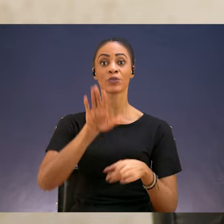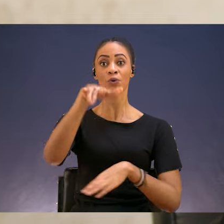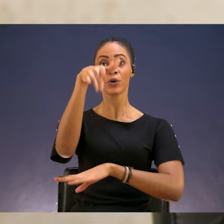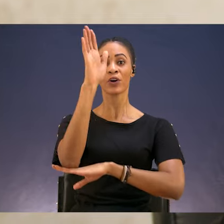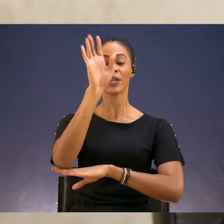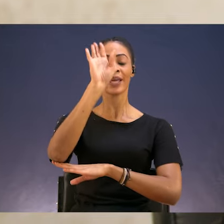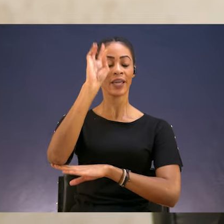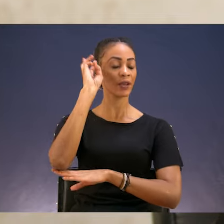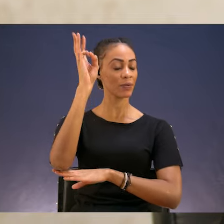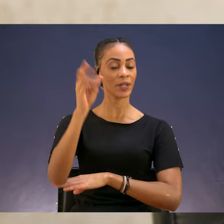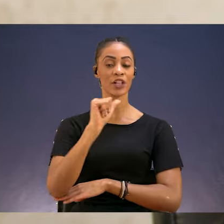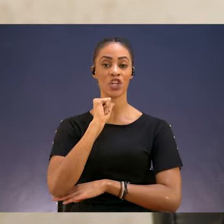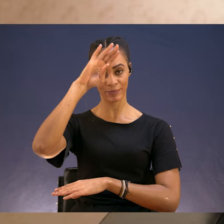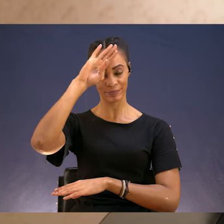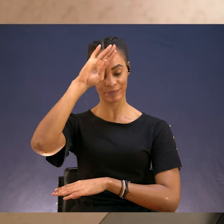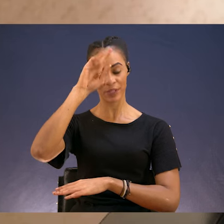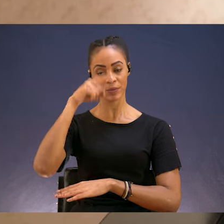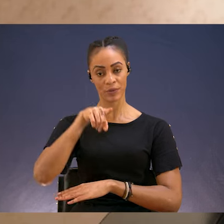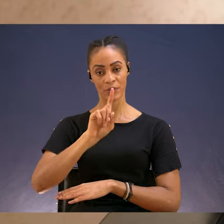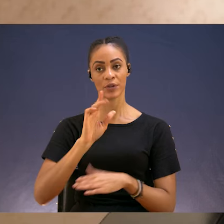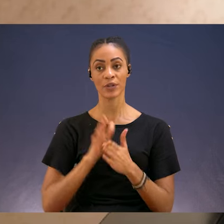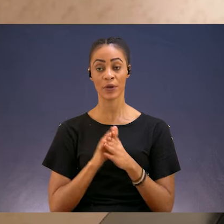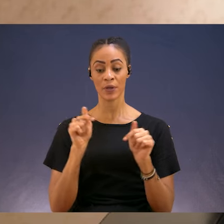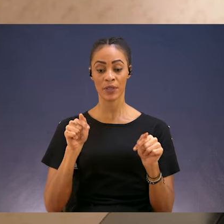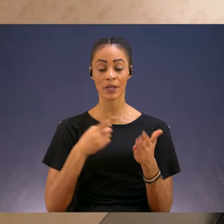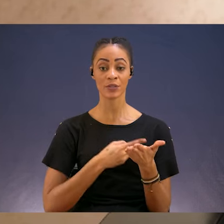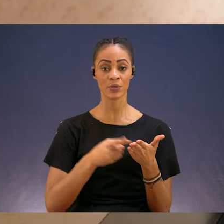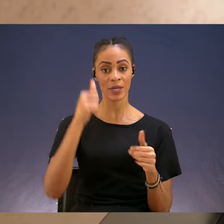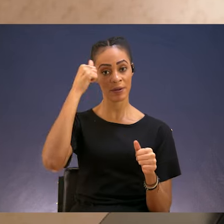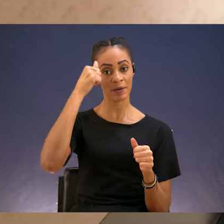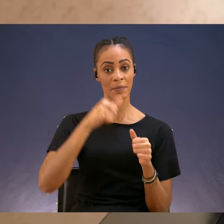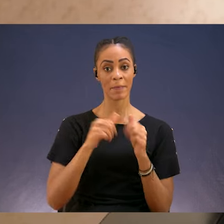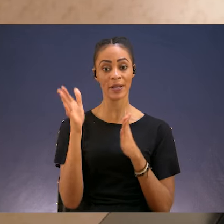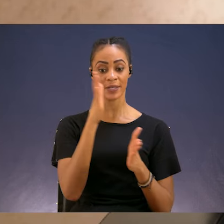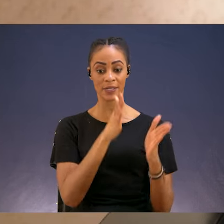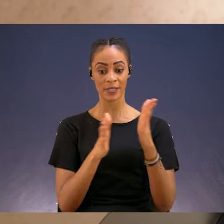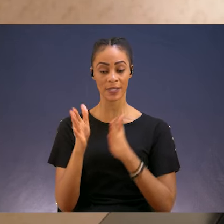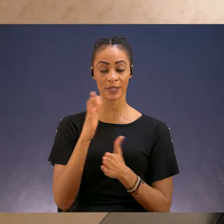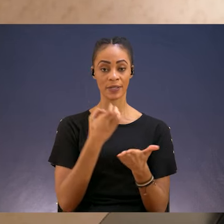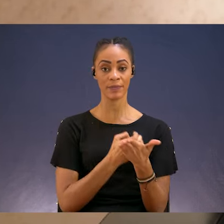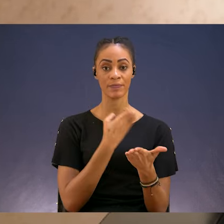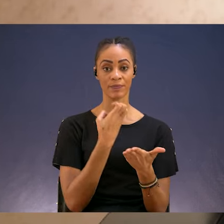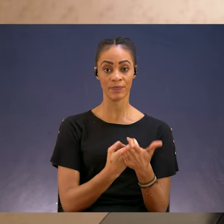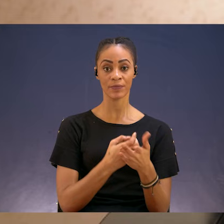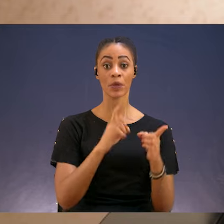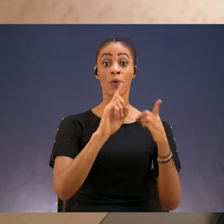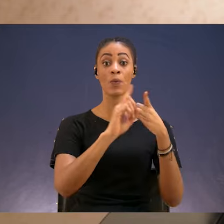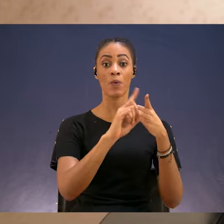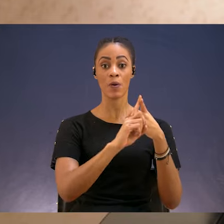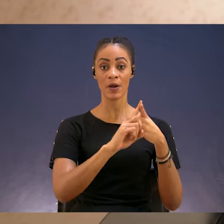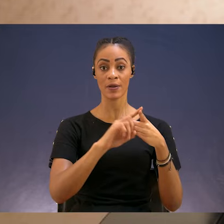let me tell you this, the Lord will not let you down. So this week, remember the strategy of establishment. Number one,